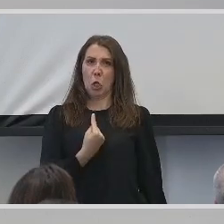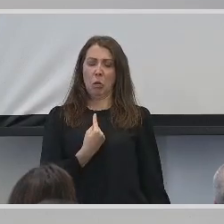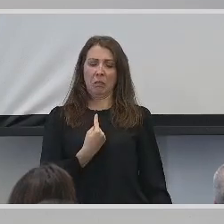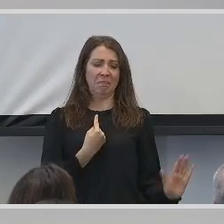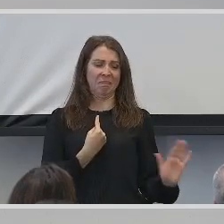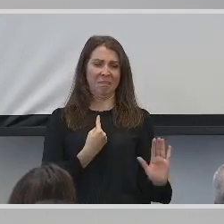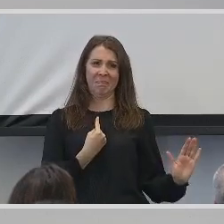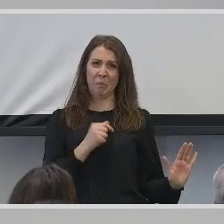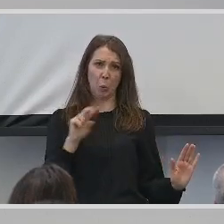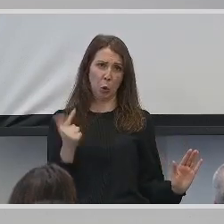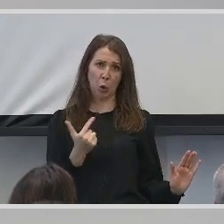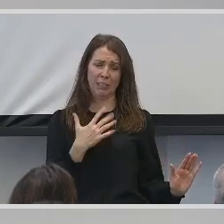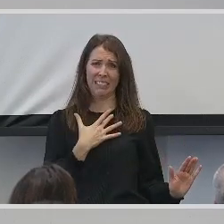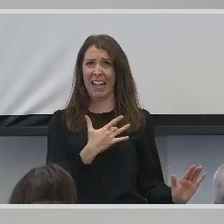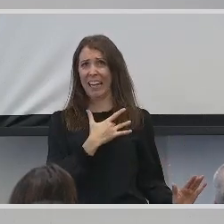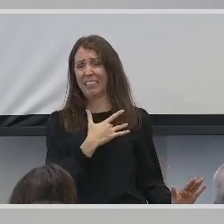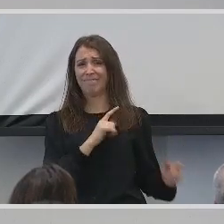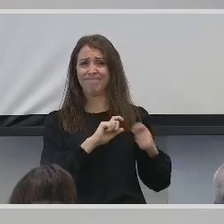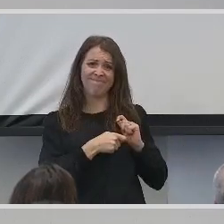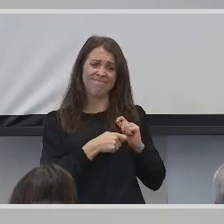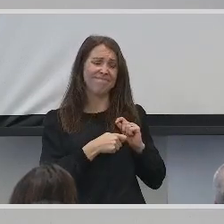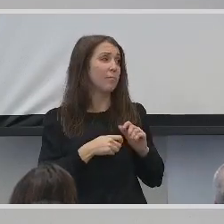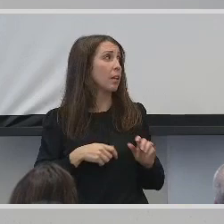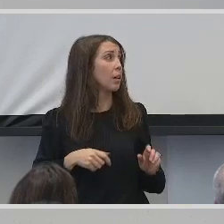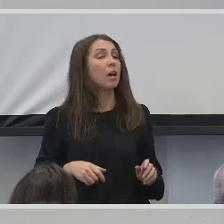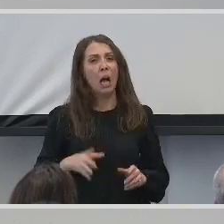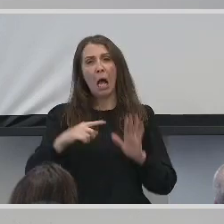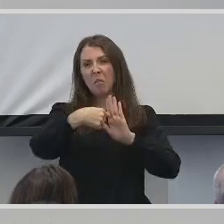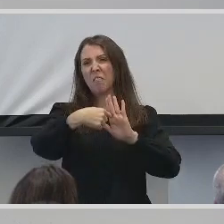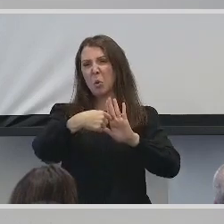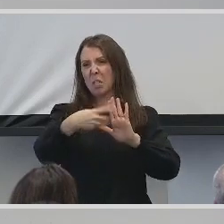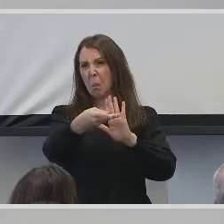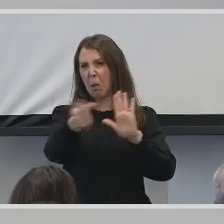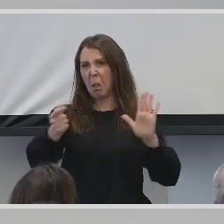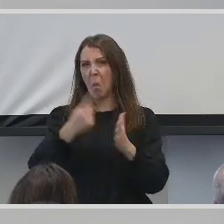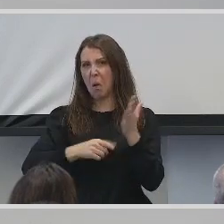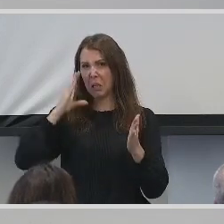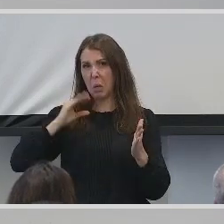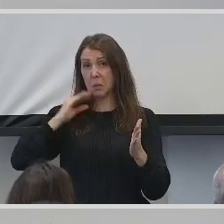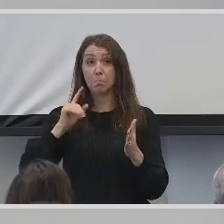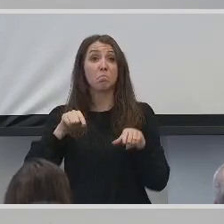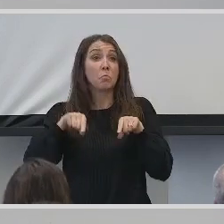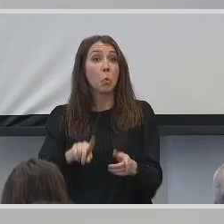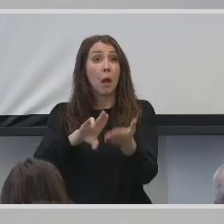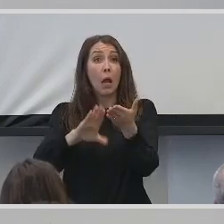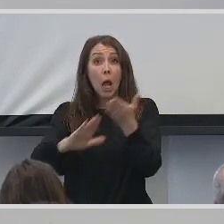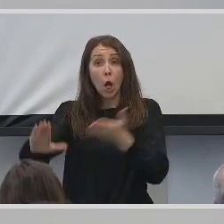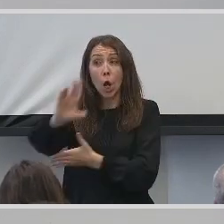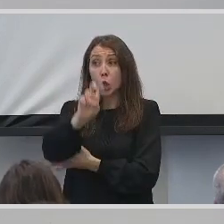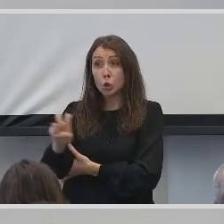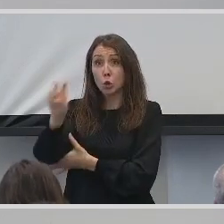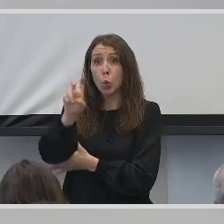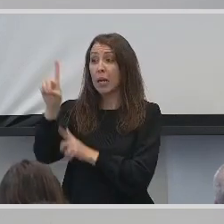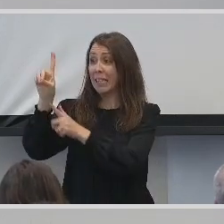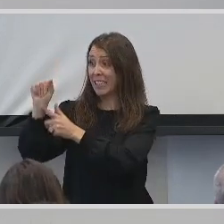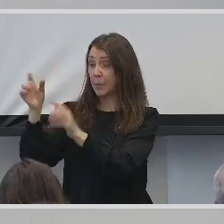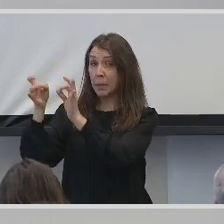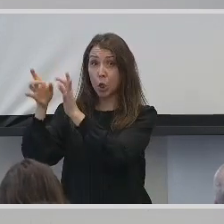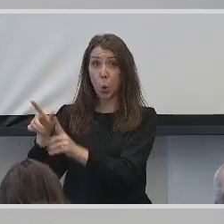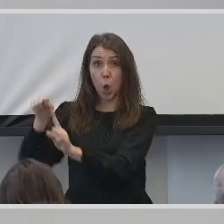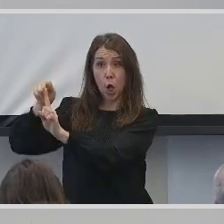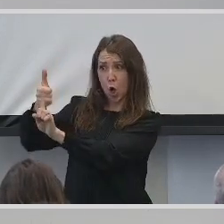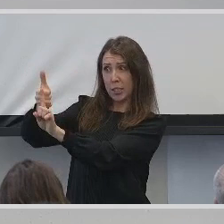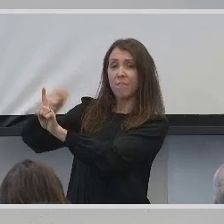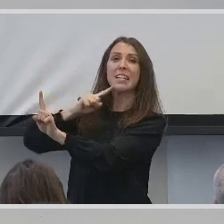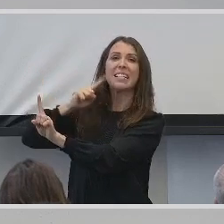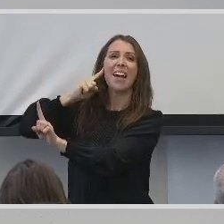Here are a examples of what I encountered. During a college tour, the disability coordinator herself was deaf, but